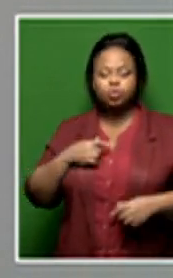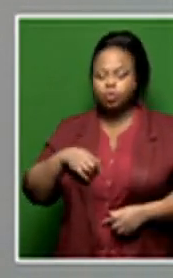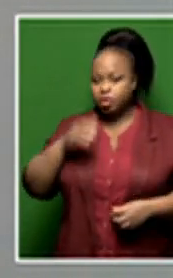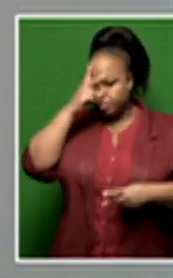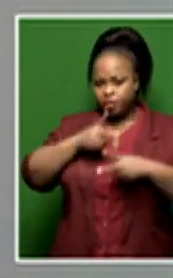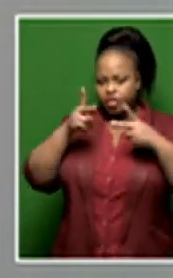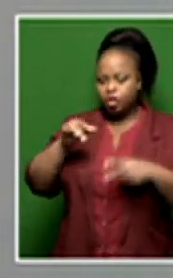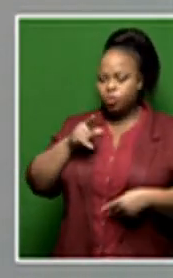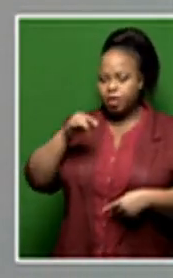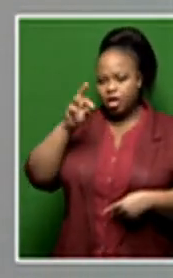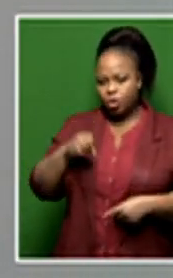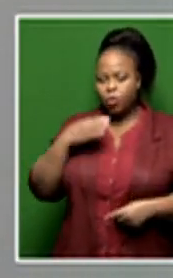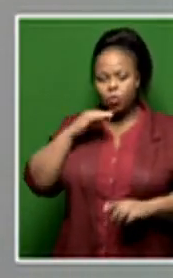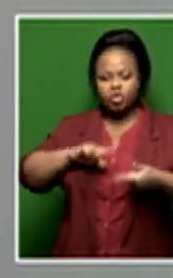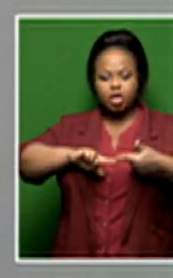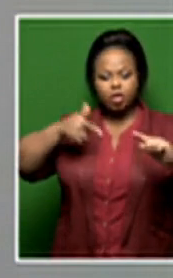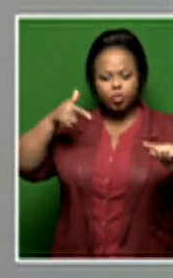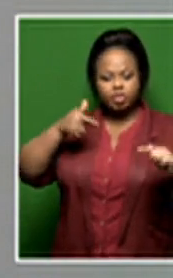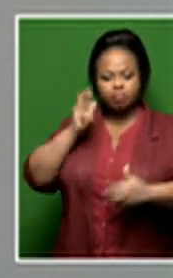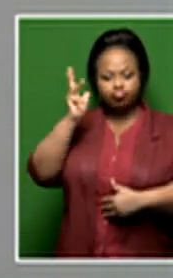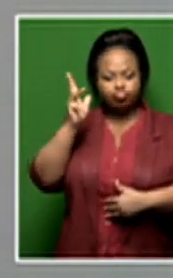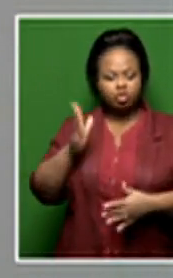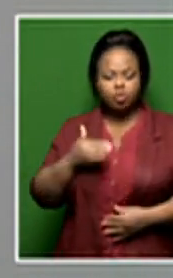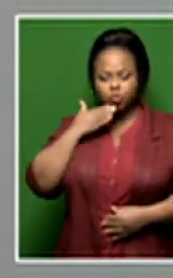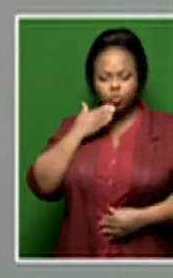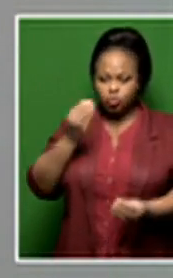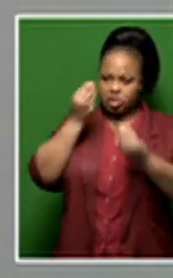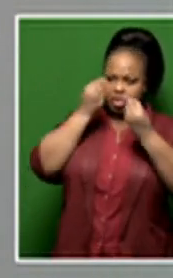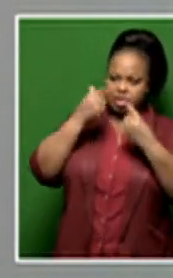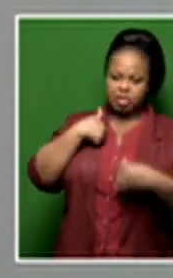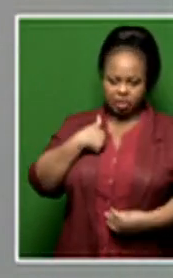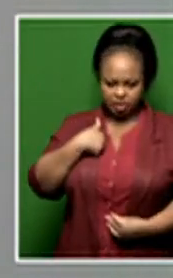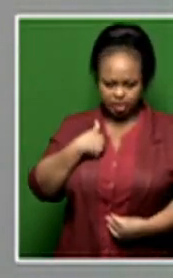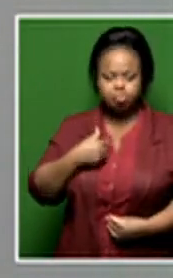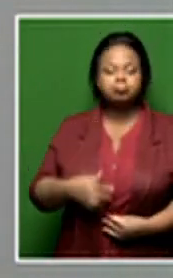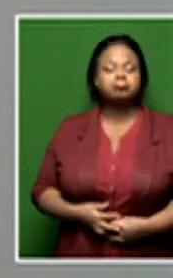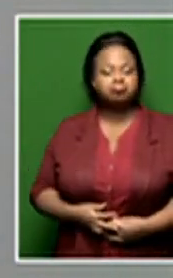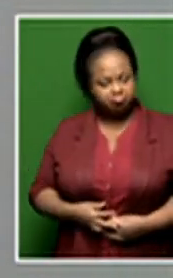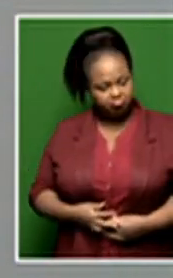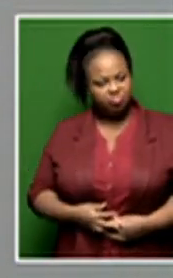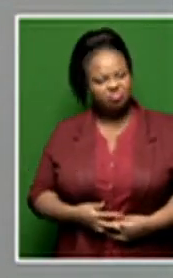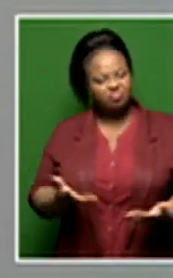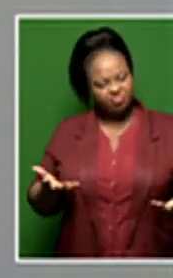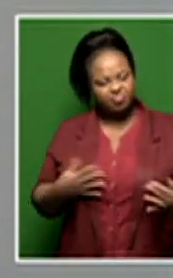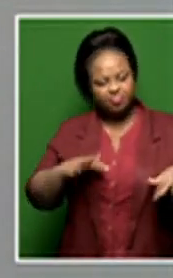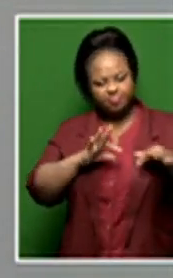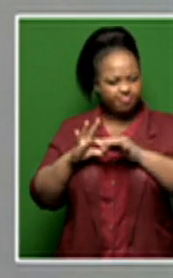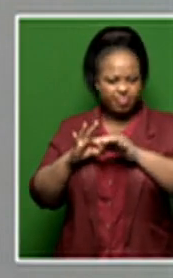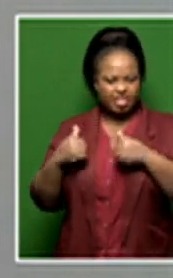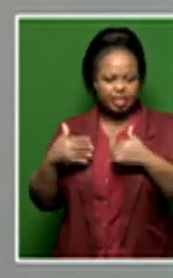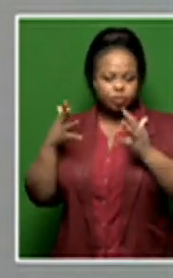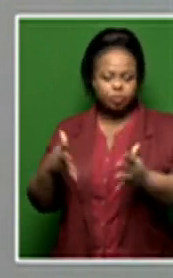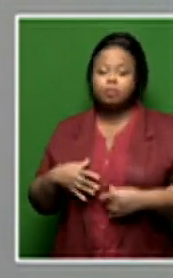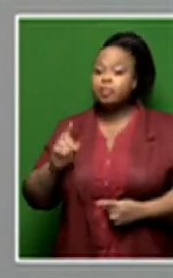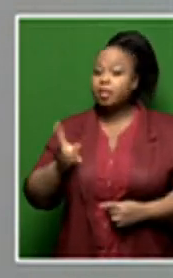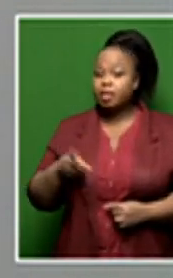linguistics lecturer. So he was my lecturer. Yeah, so that's how the relationship started. But